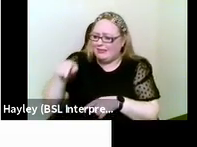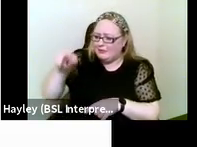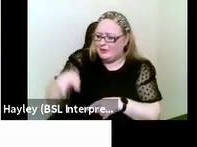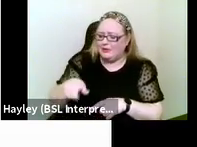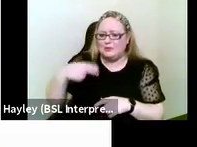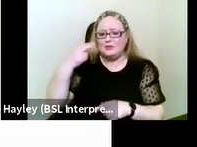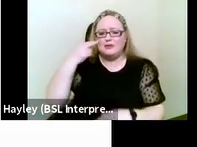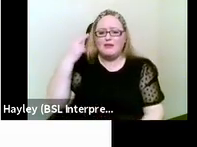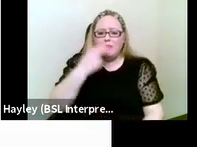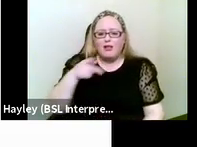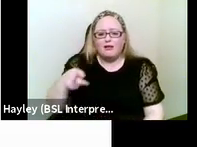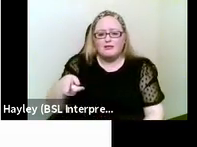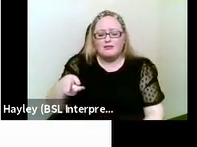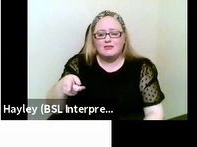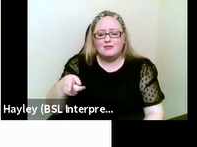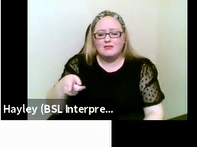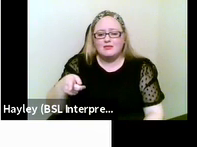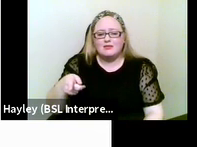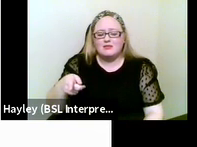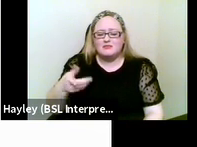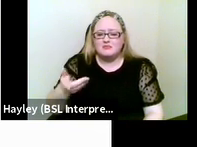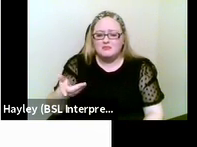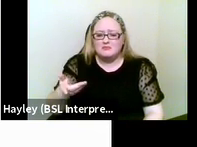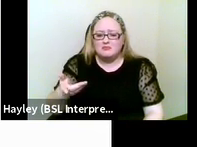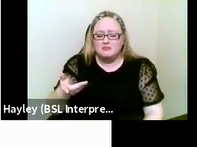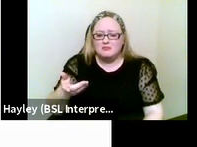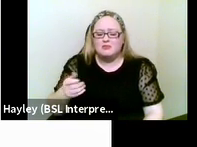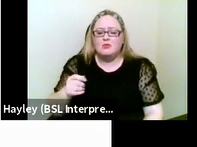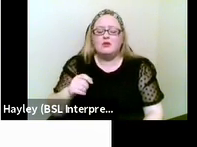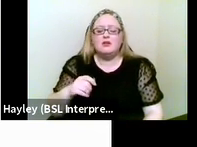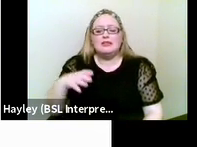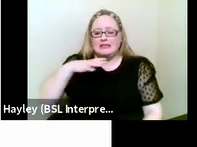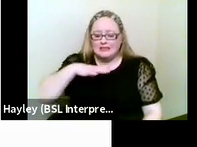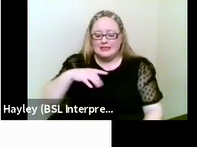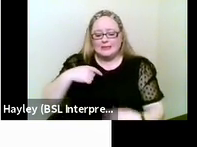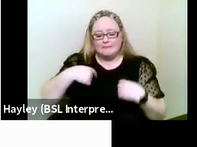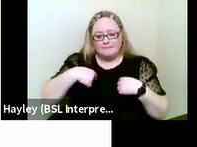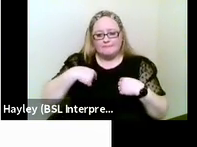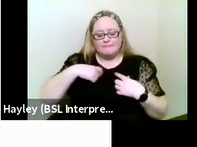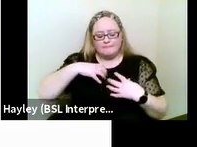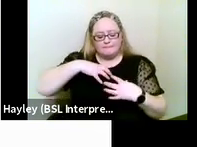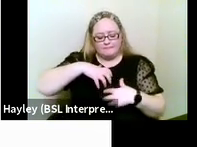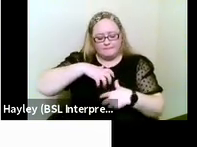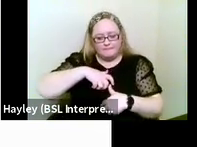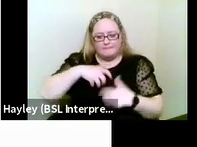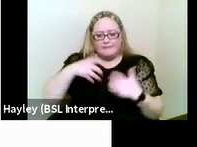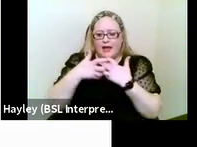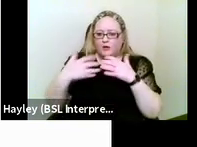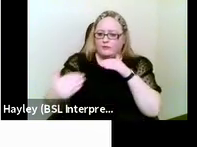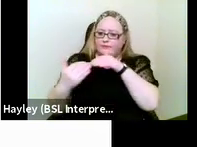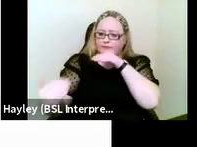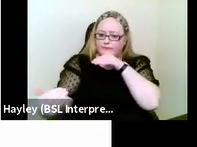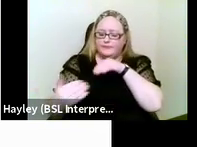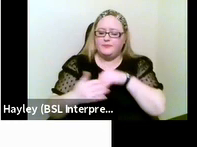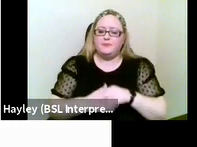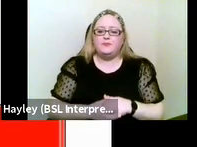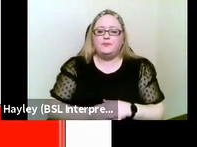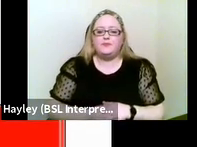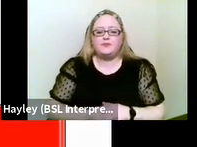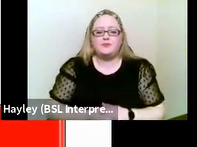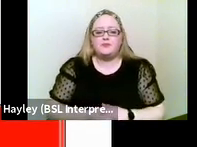deafblind or dual sensory impaired? We are going to need to adapt and change. Next slide, please.